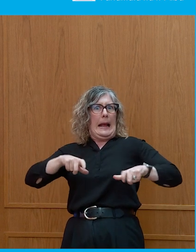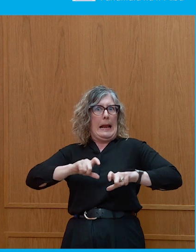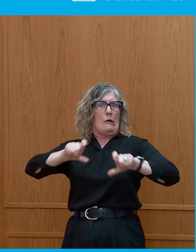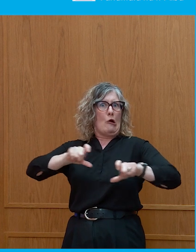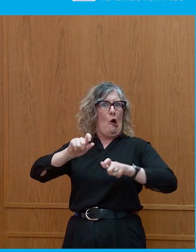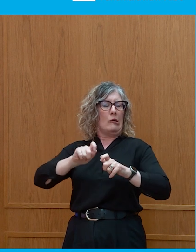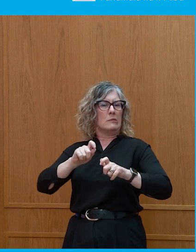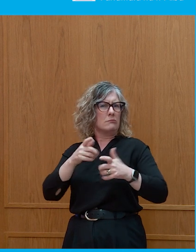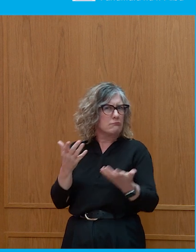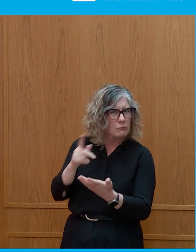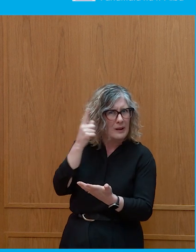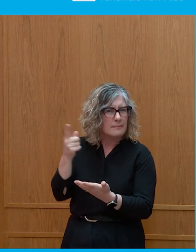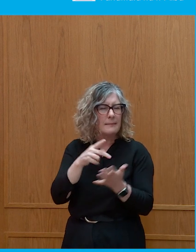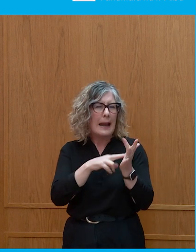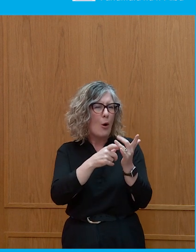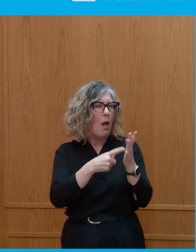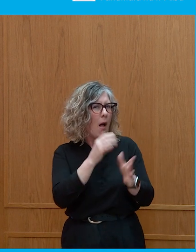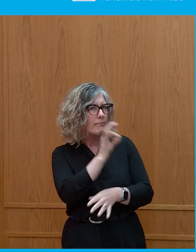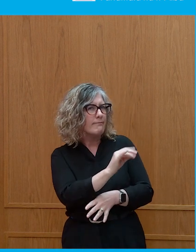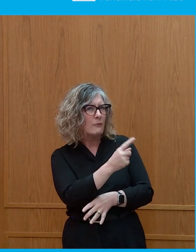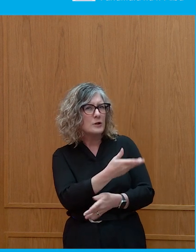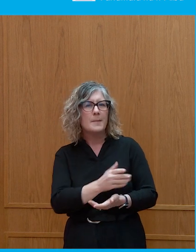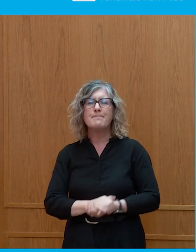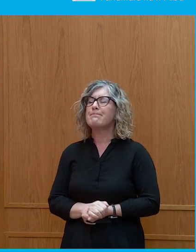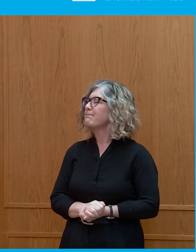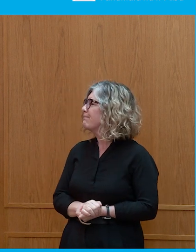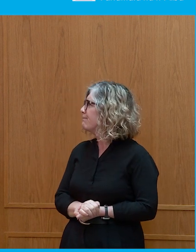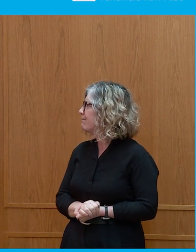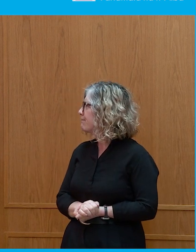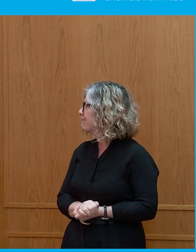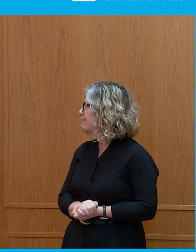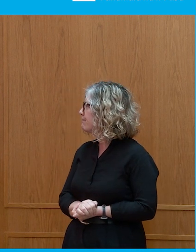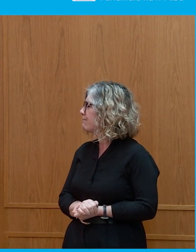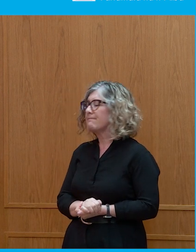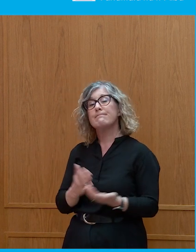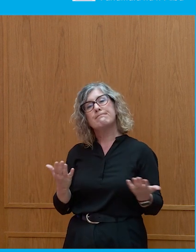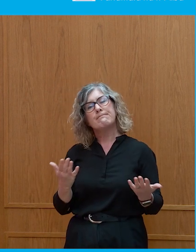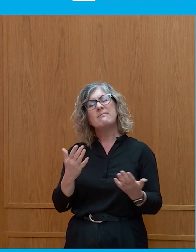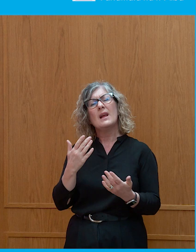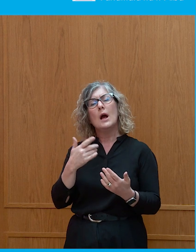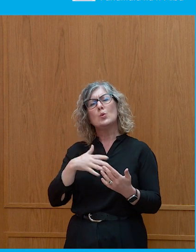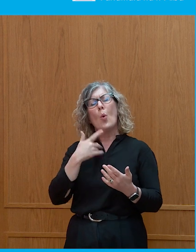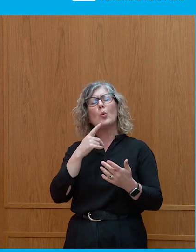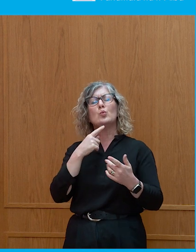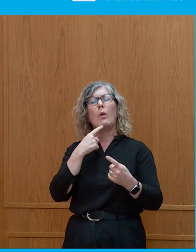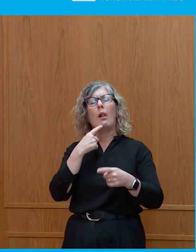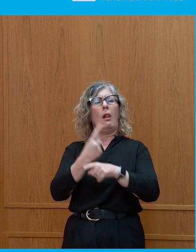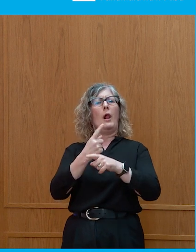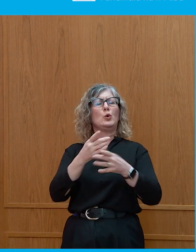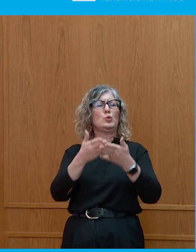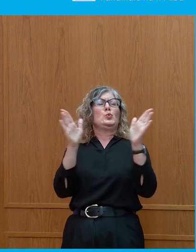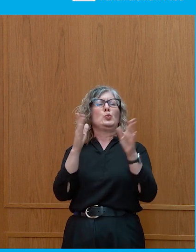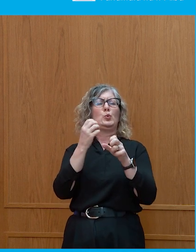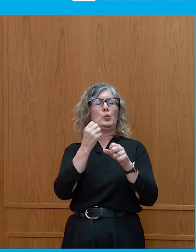certainly we have to be careful not to overgeneralise and not to assume everything is about